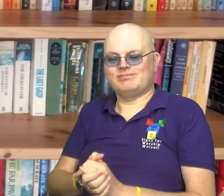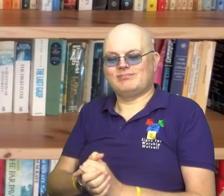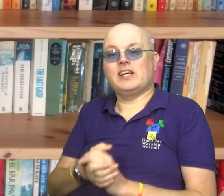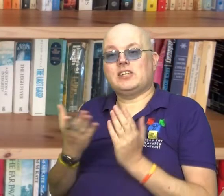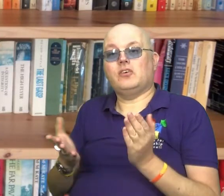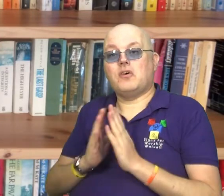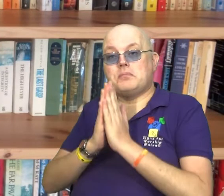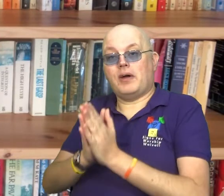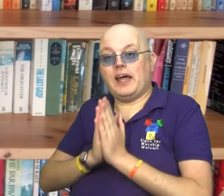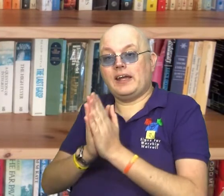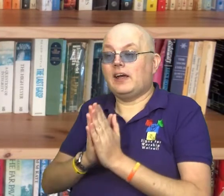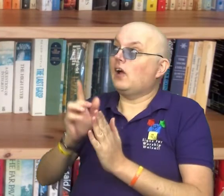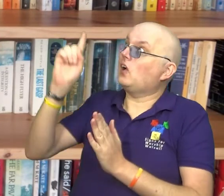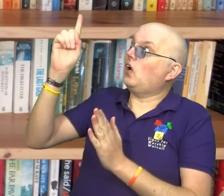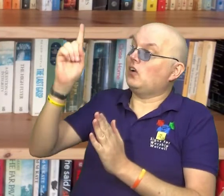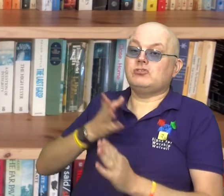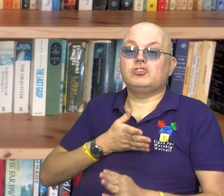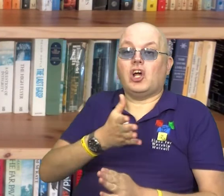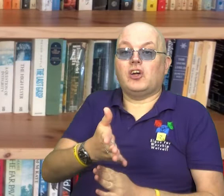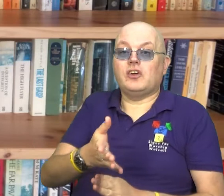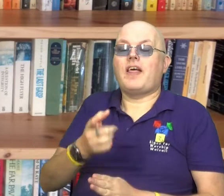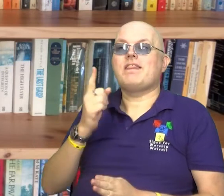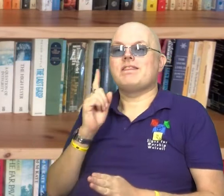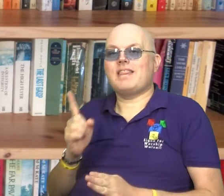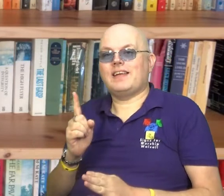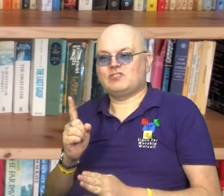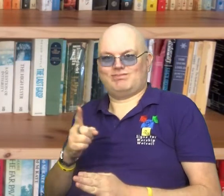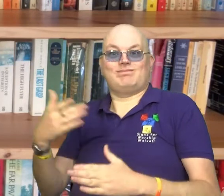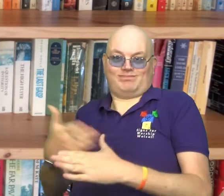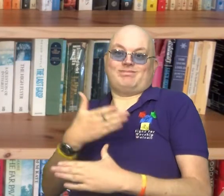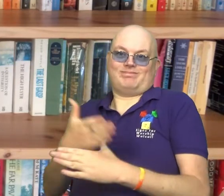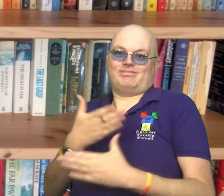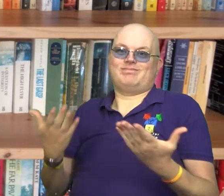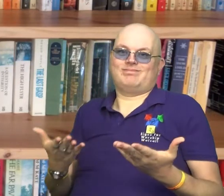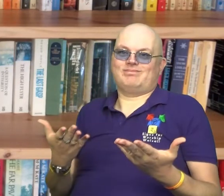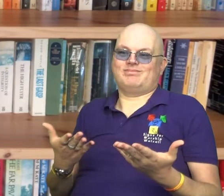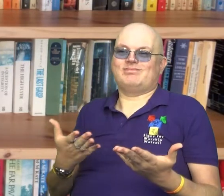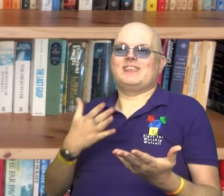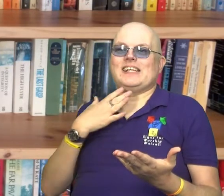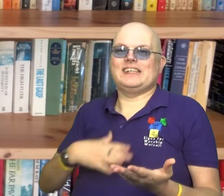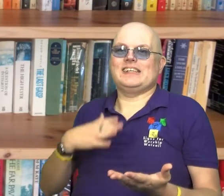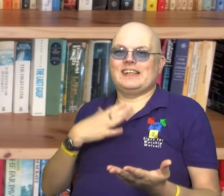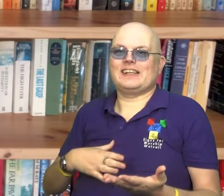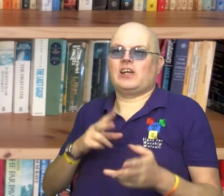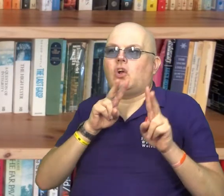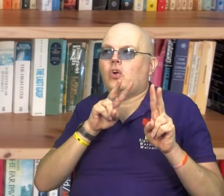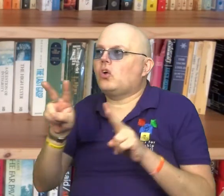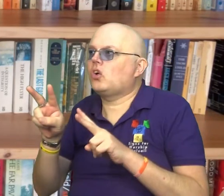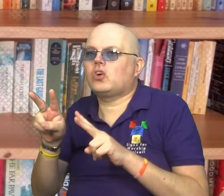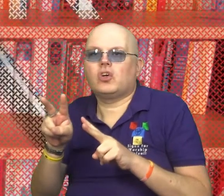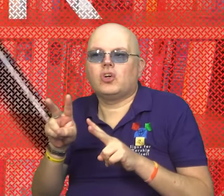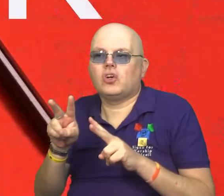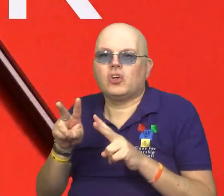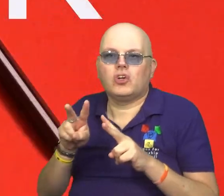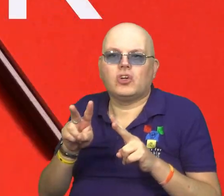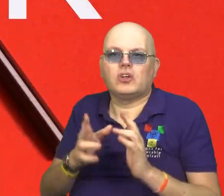So once we've prayed and God has given us a direction, we then need to get on with it. And we need to look.